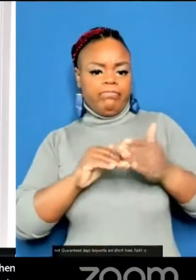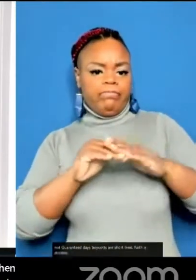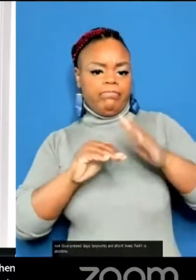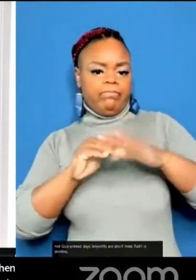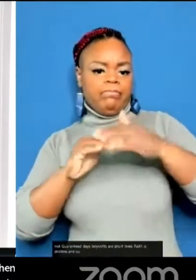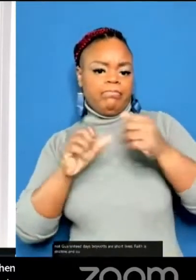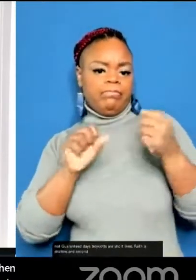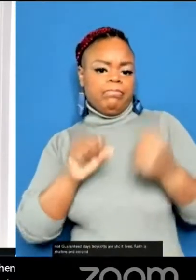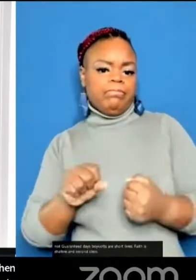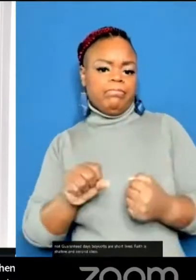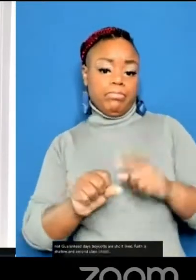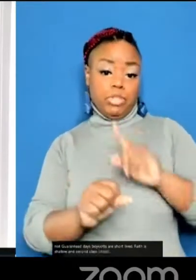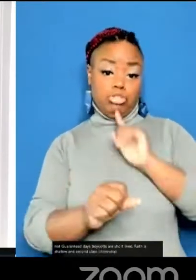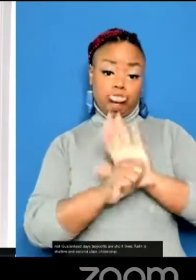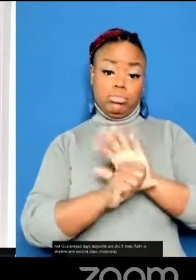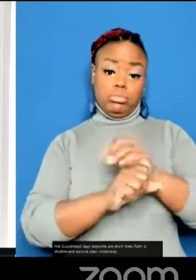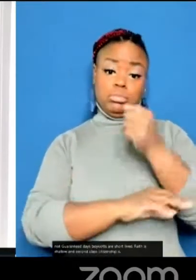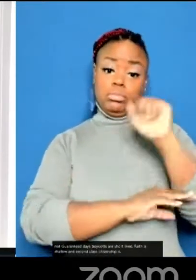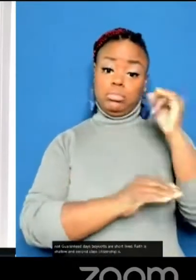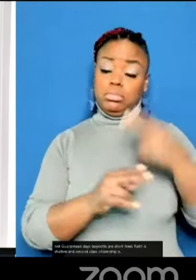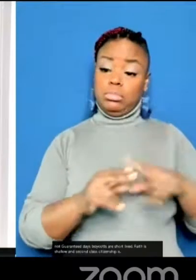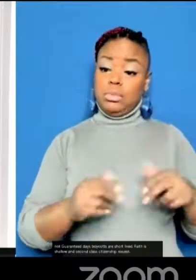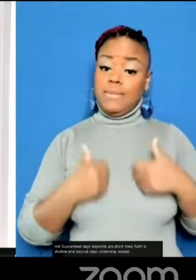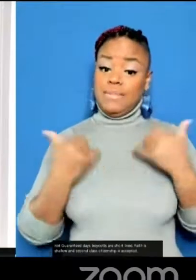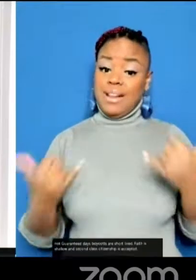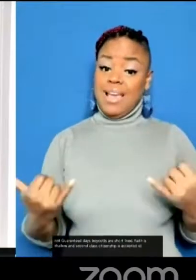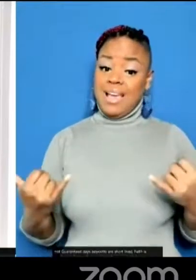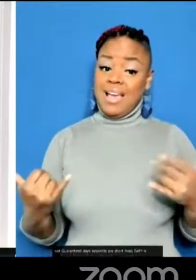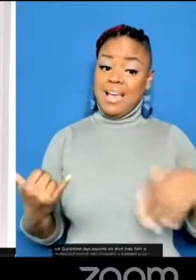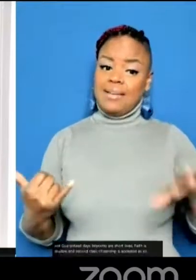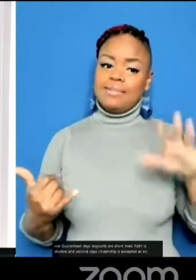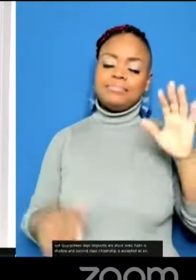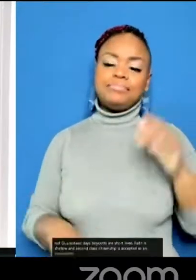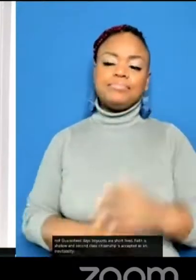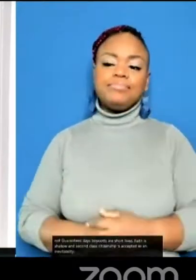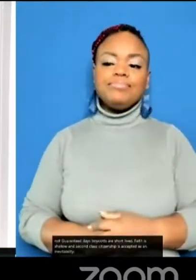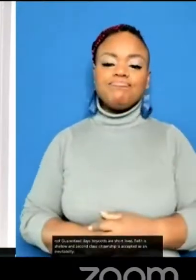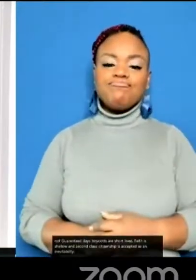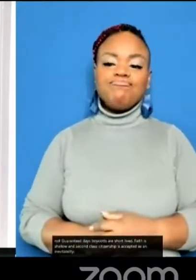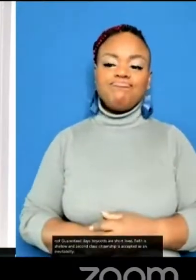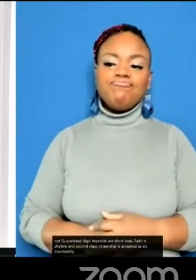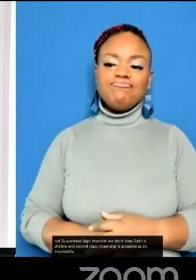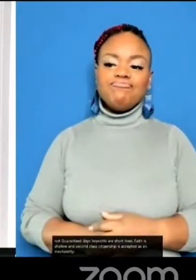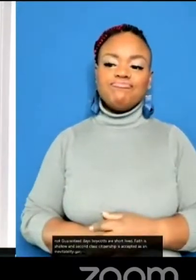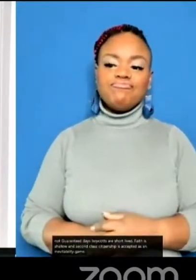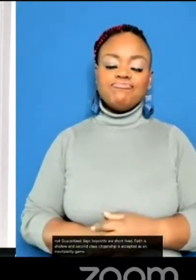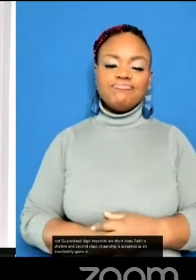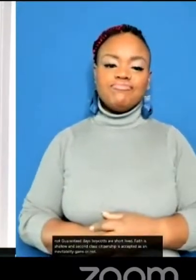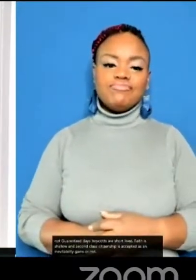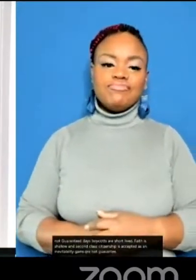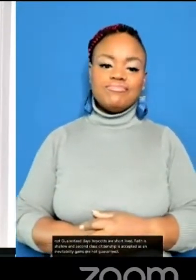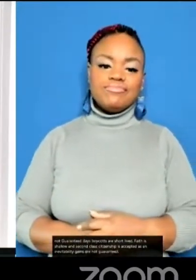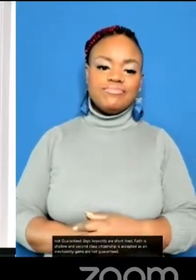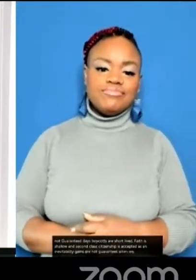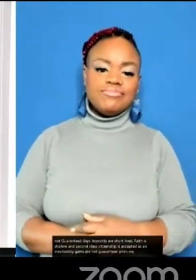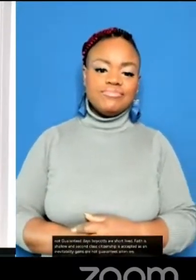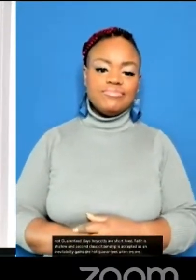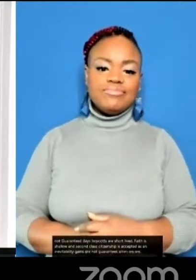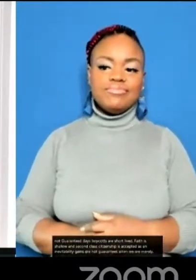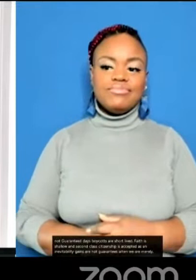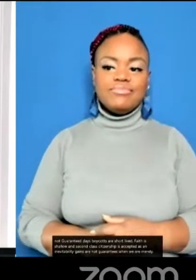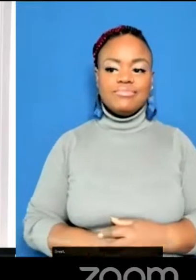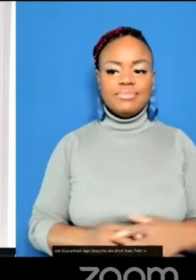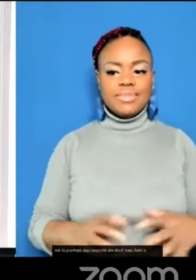and second-class citizenship is accepted as an inevitability. Gains are not guarantees when we are merely